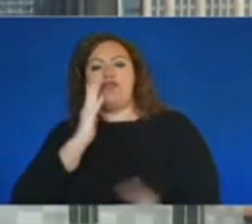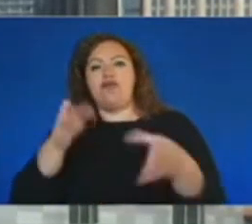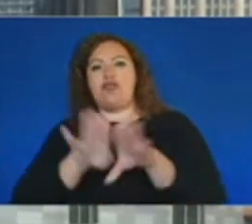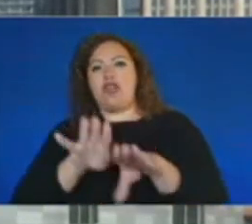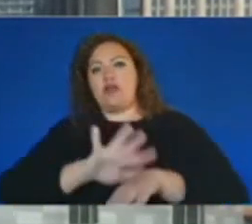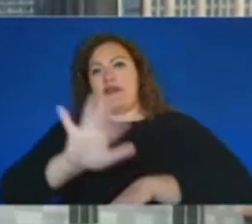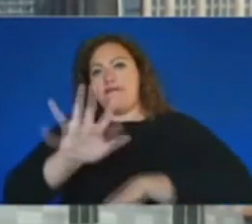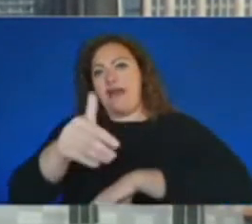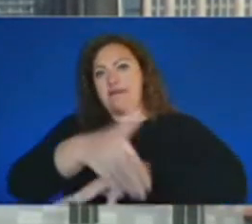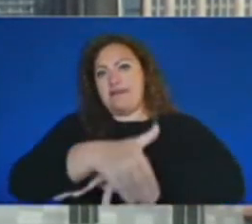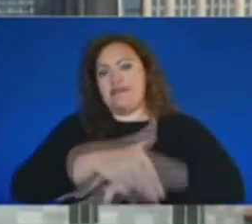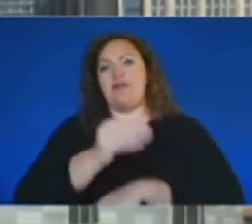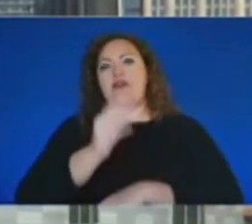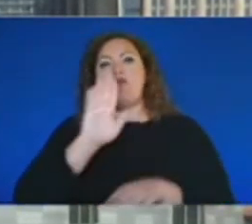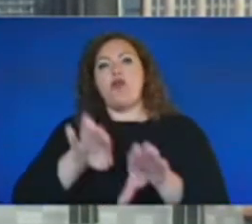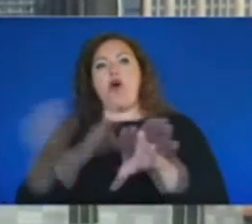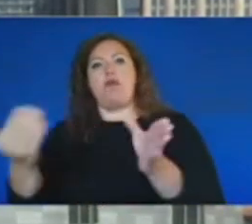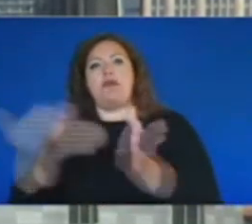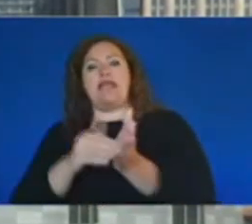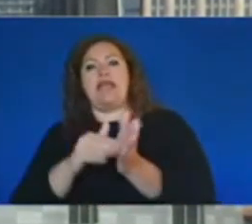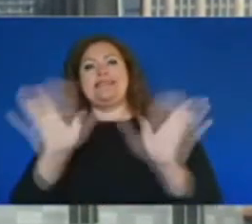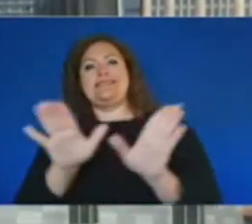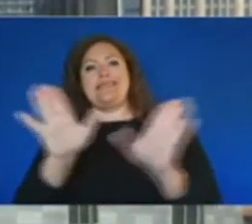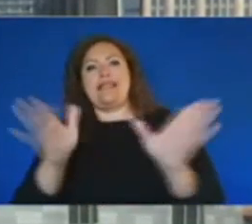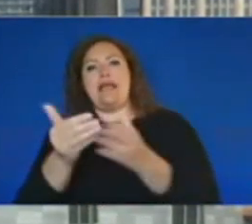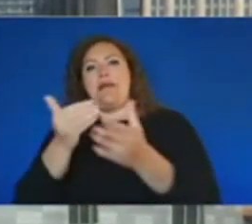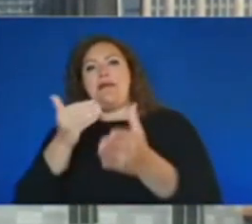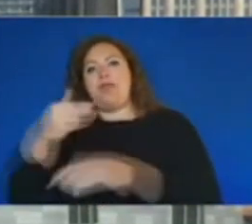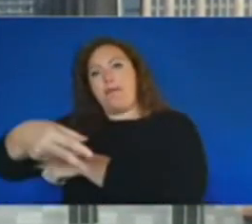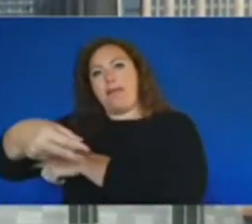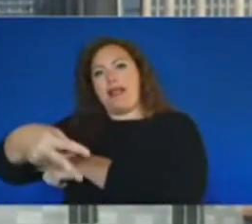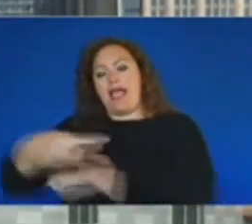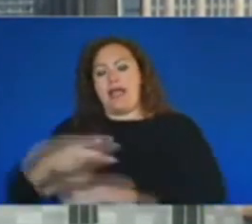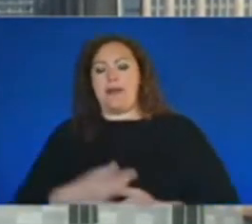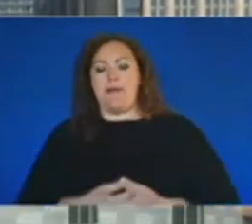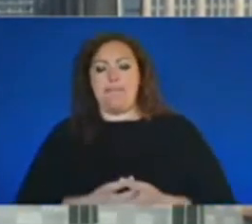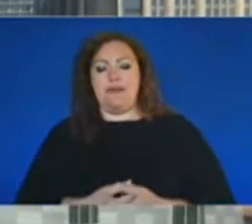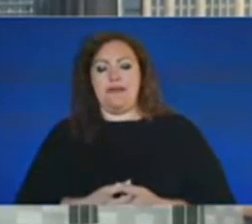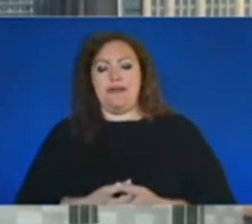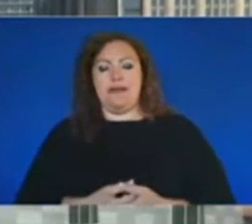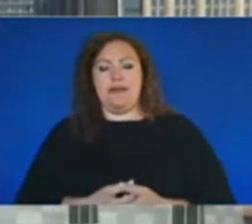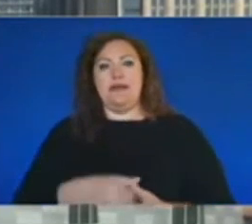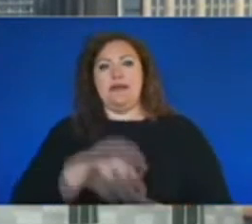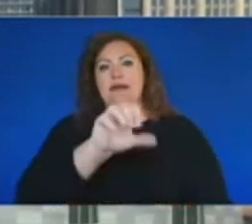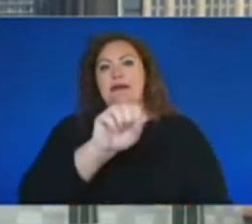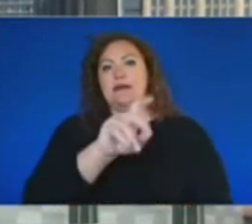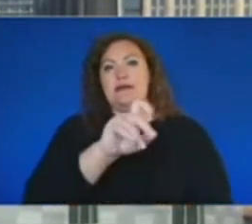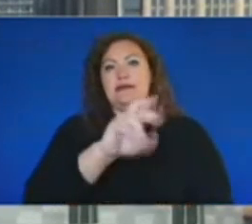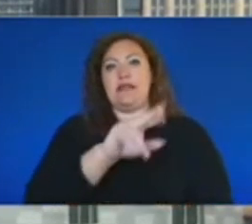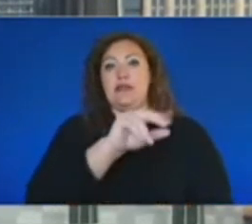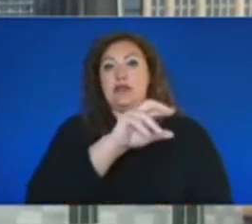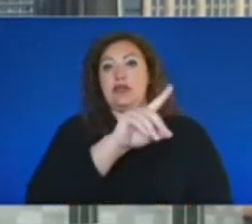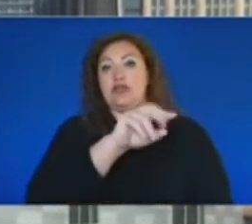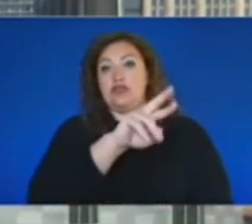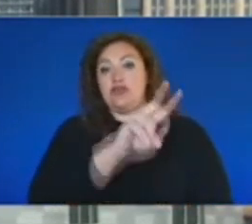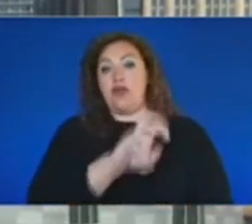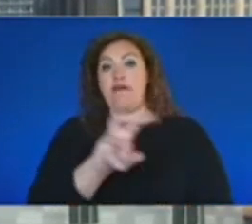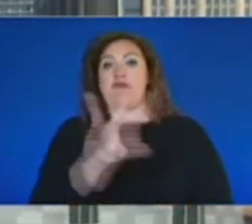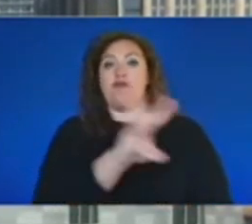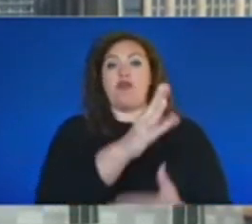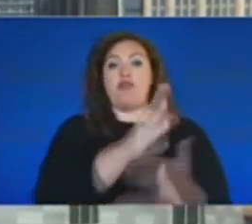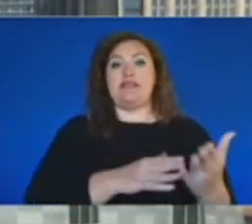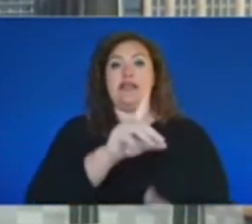evening and will reopen Sunday right before midnight. Now, Senior Drive on the west side of Charlotte from Dr. Weber